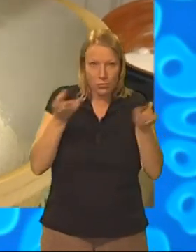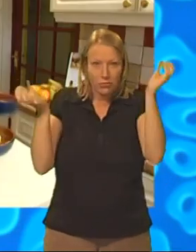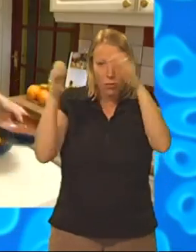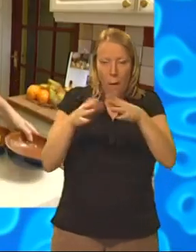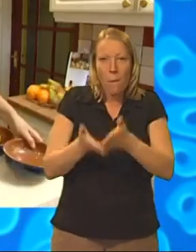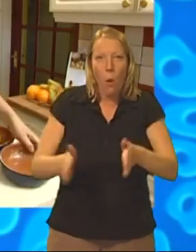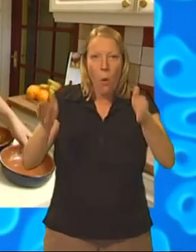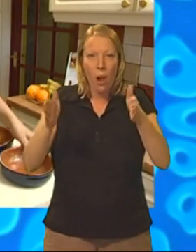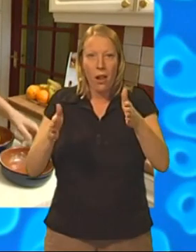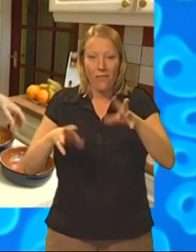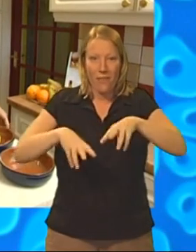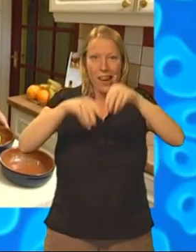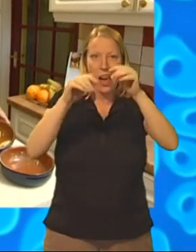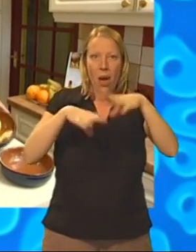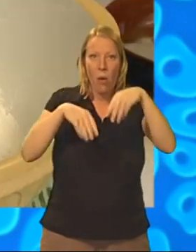First the flour.